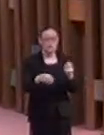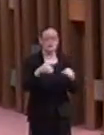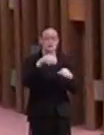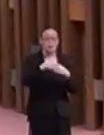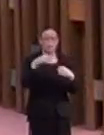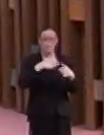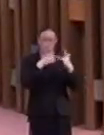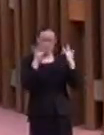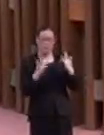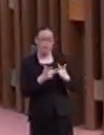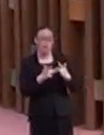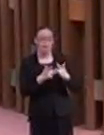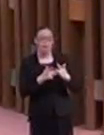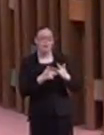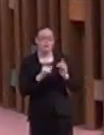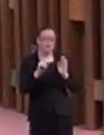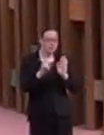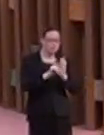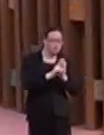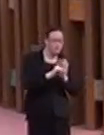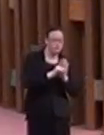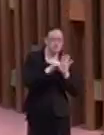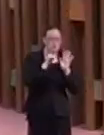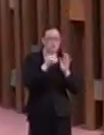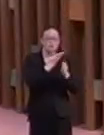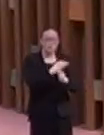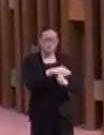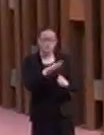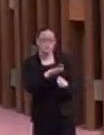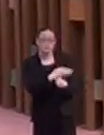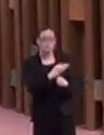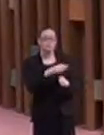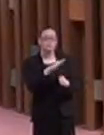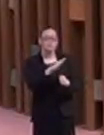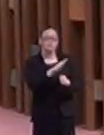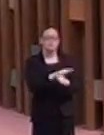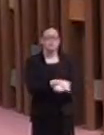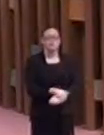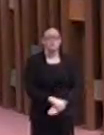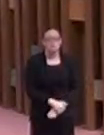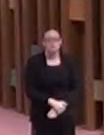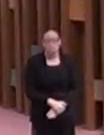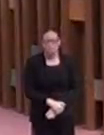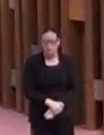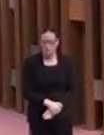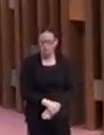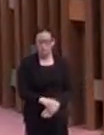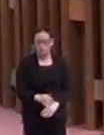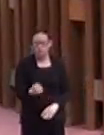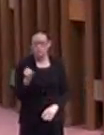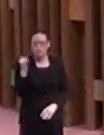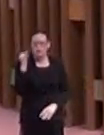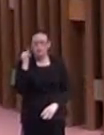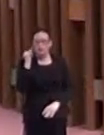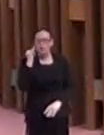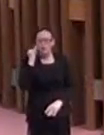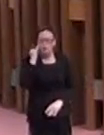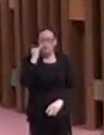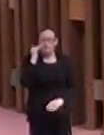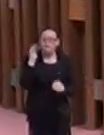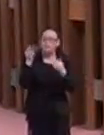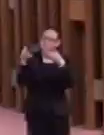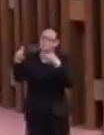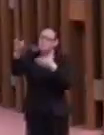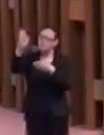we follow God with sincere hearts, that we're going to feel a deeper joy and a